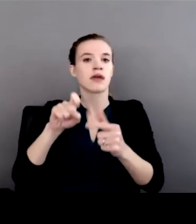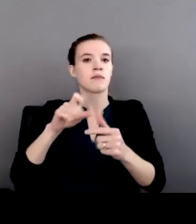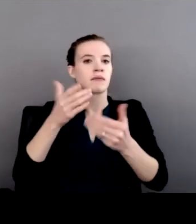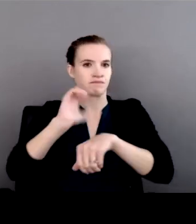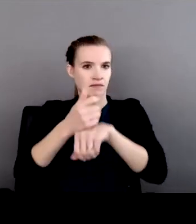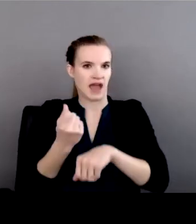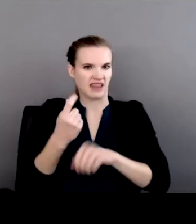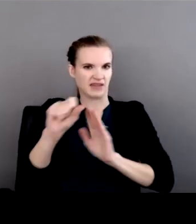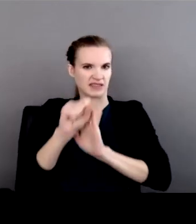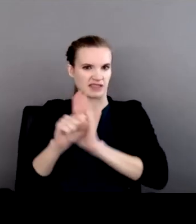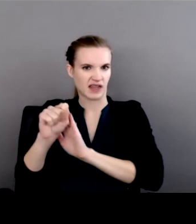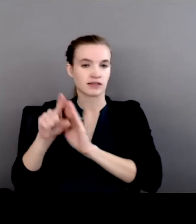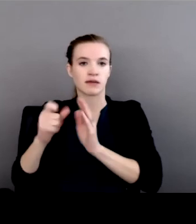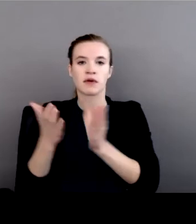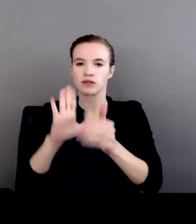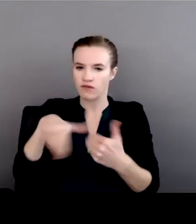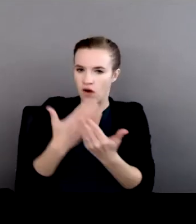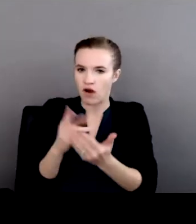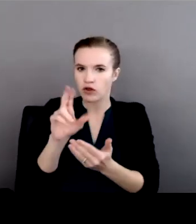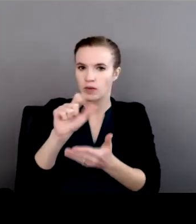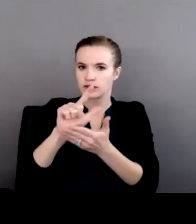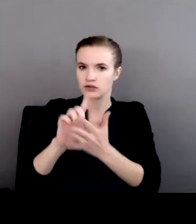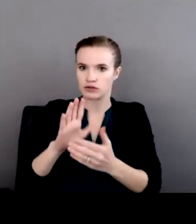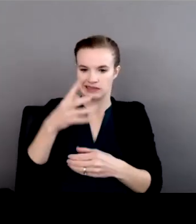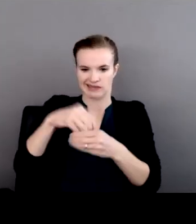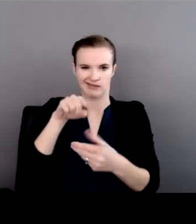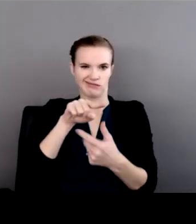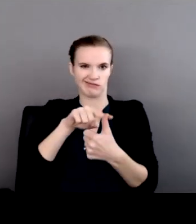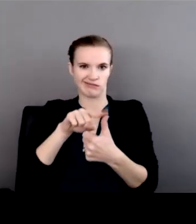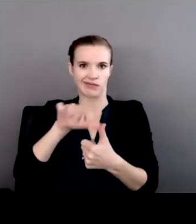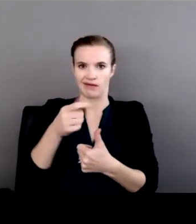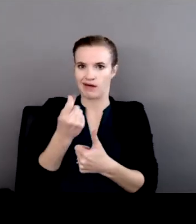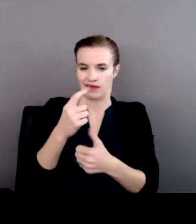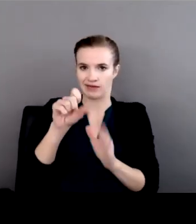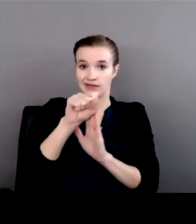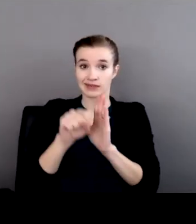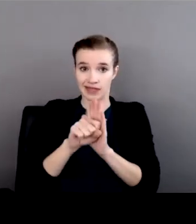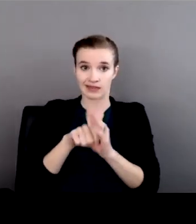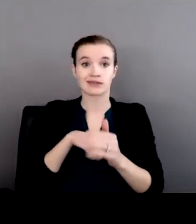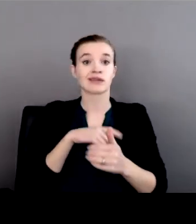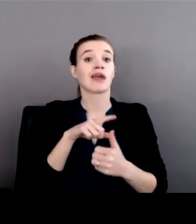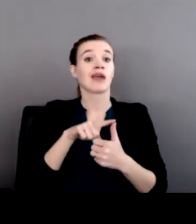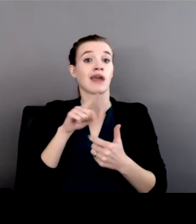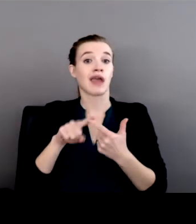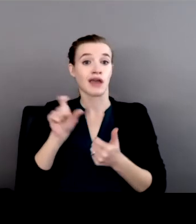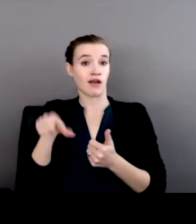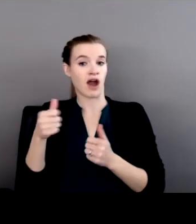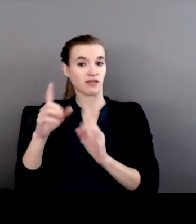United States attorneys in those states and other districts who request assistance.